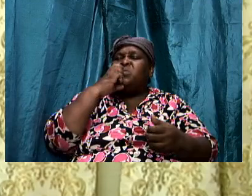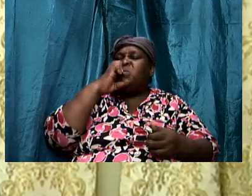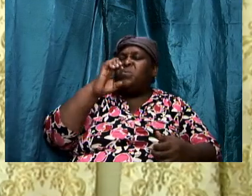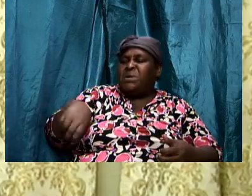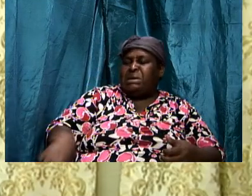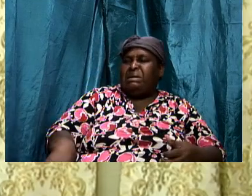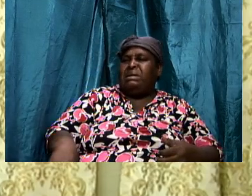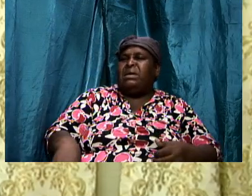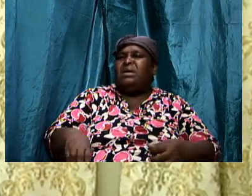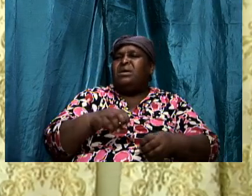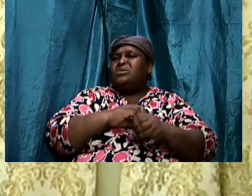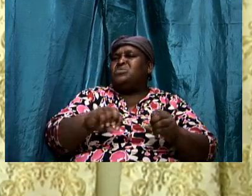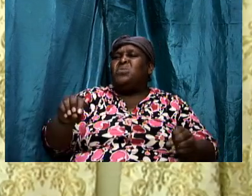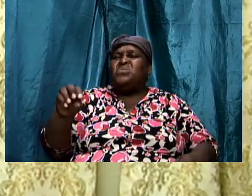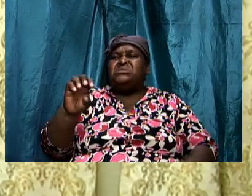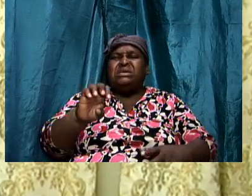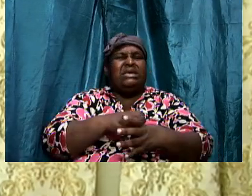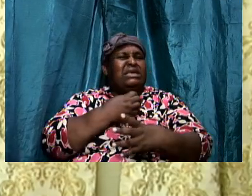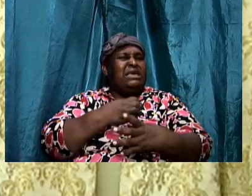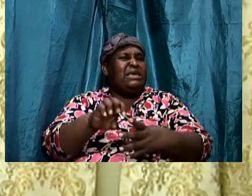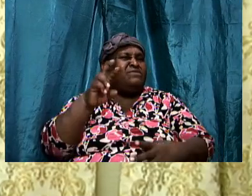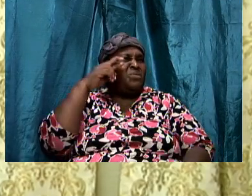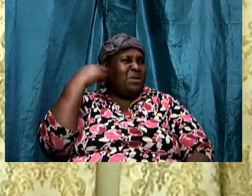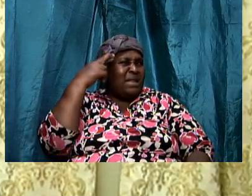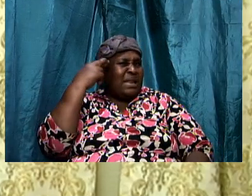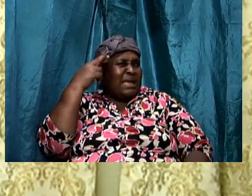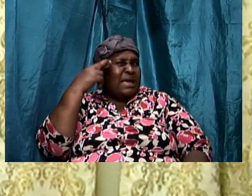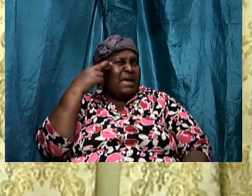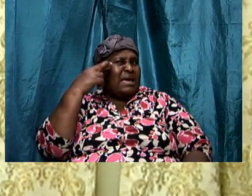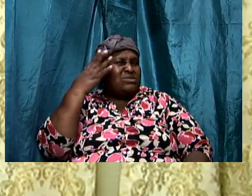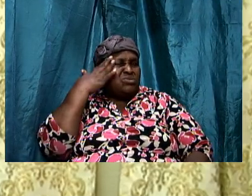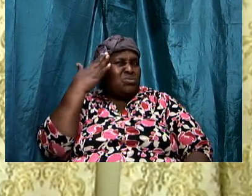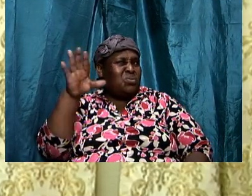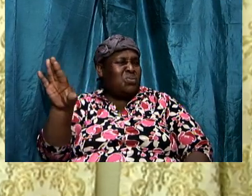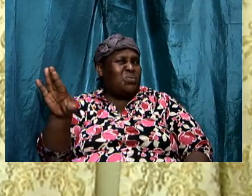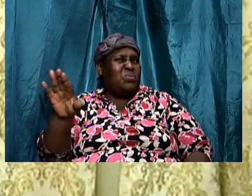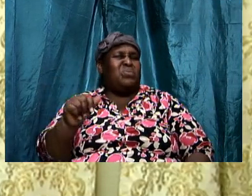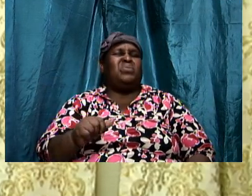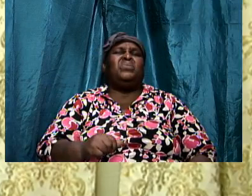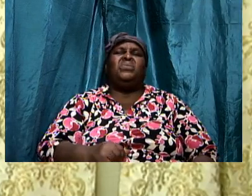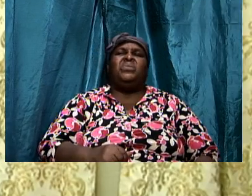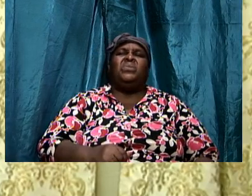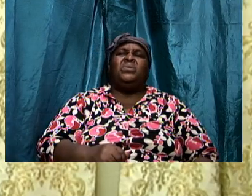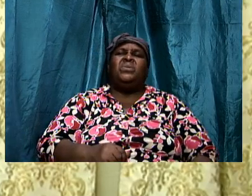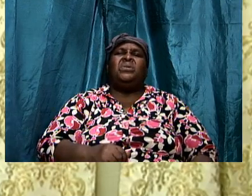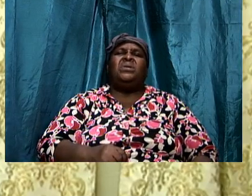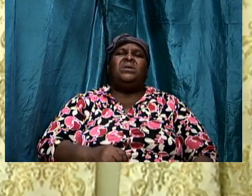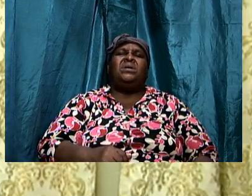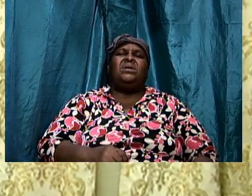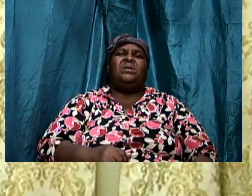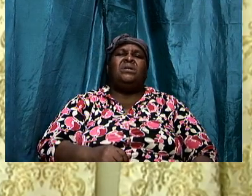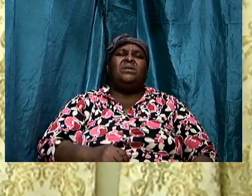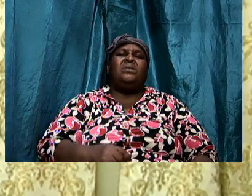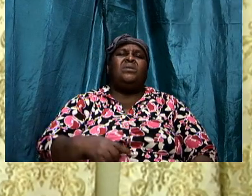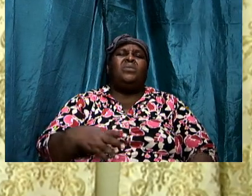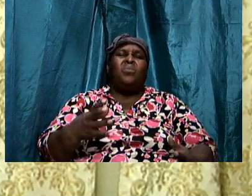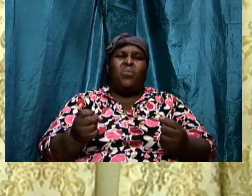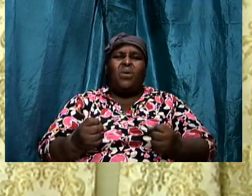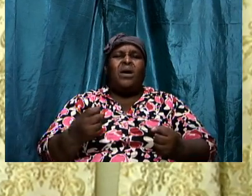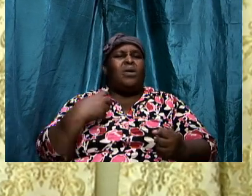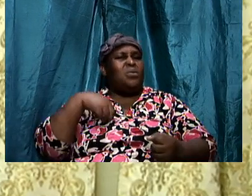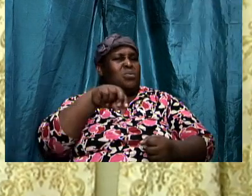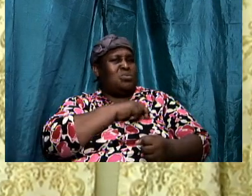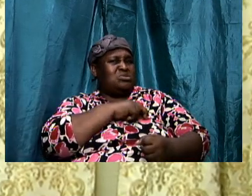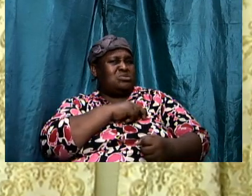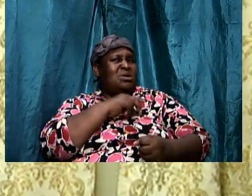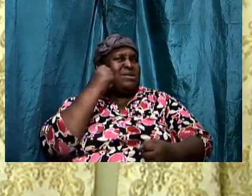even realize we are unaware and that's why we are going through this and i want us to understand the nature of the warfare and